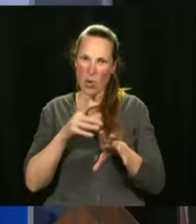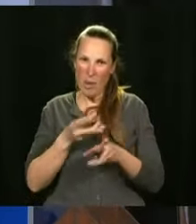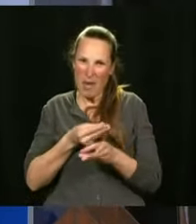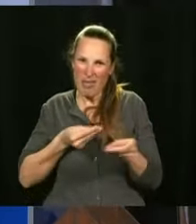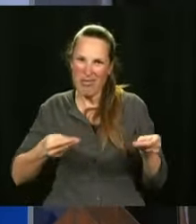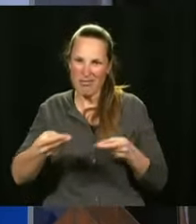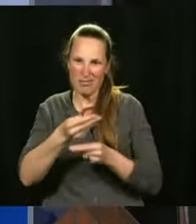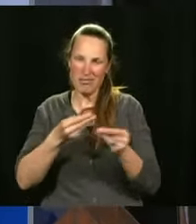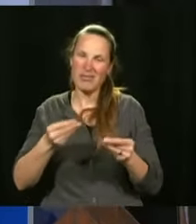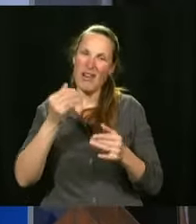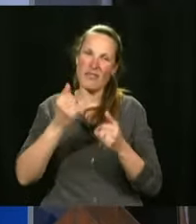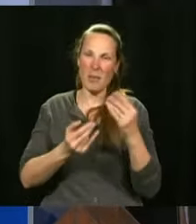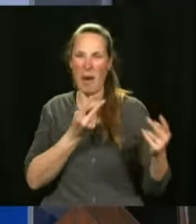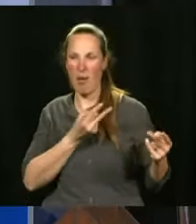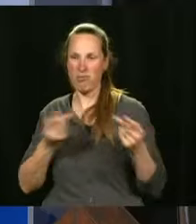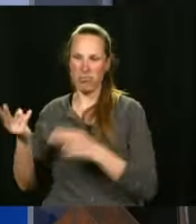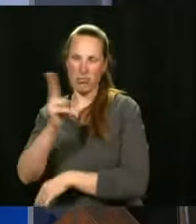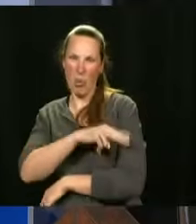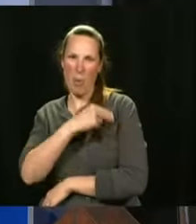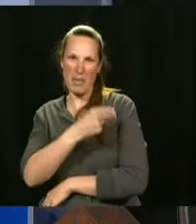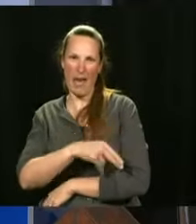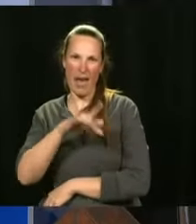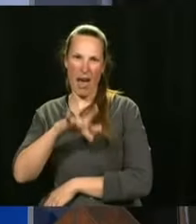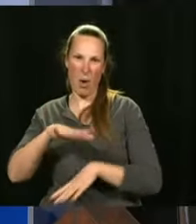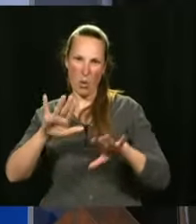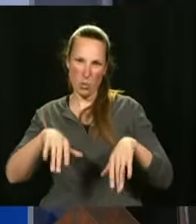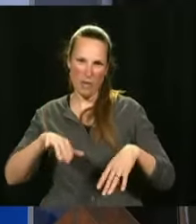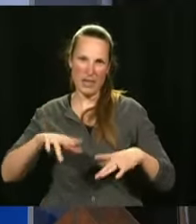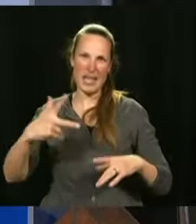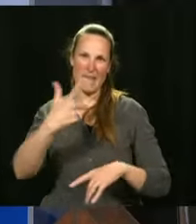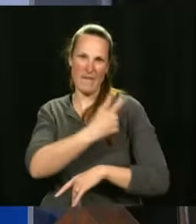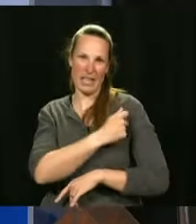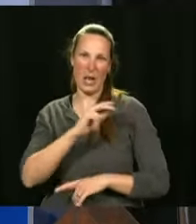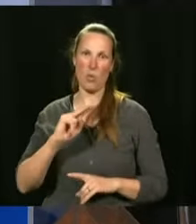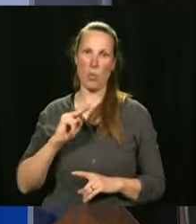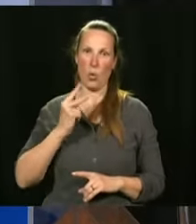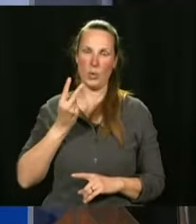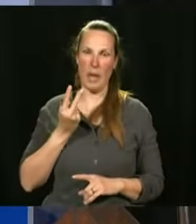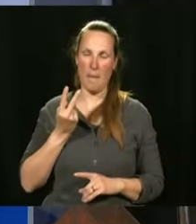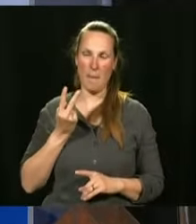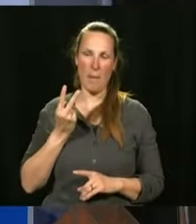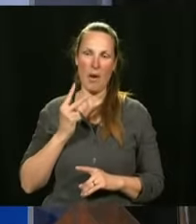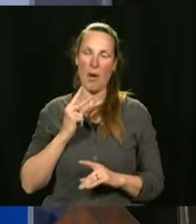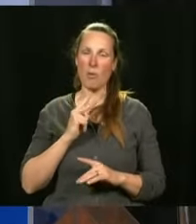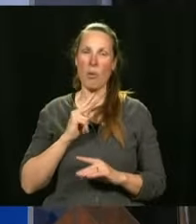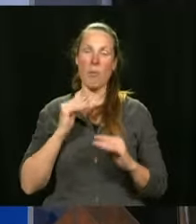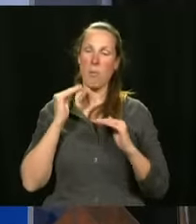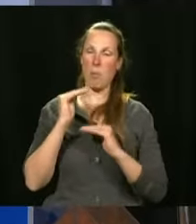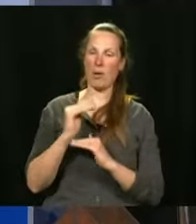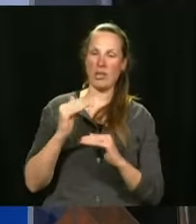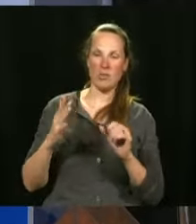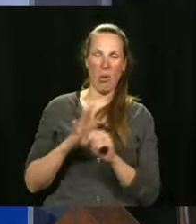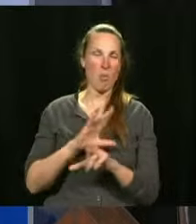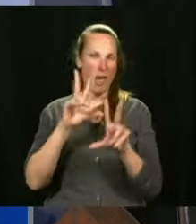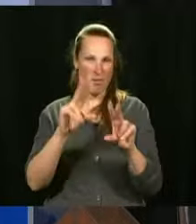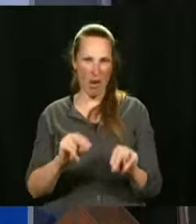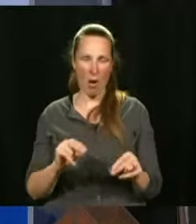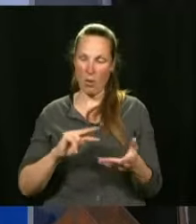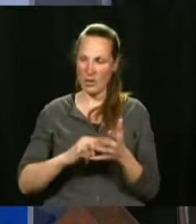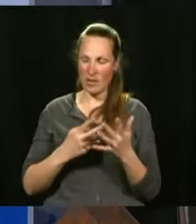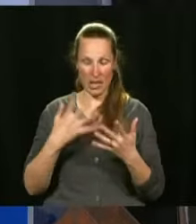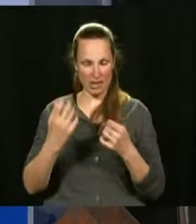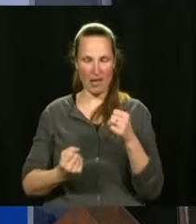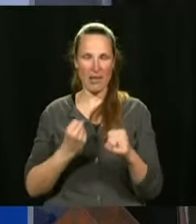contaminate them and have them end up in hospitals so I invite you once again this year to be prudent there's an ad that was done